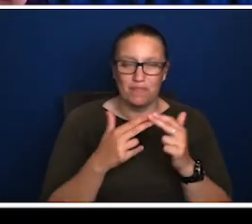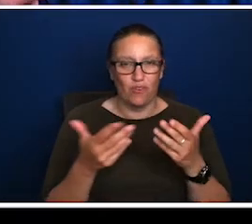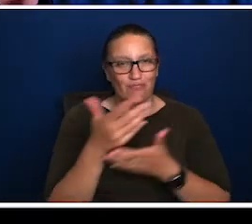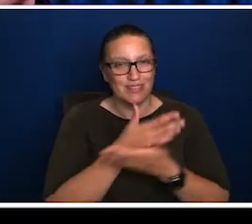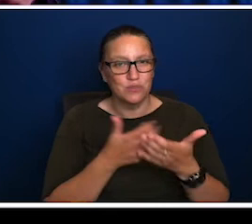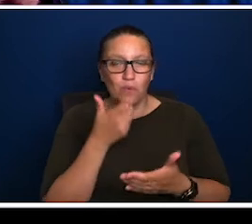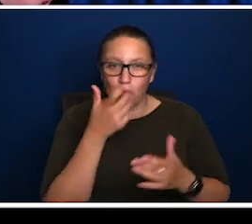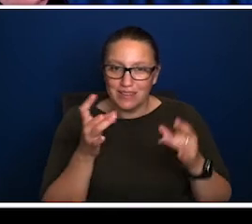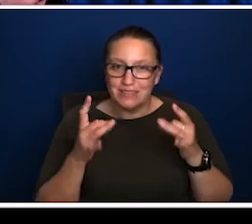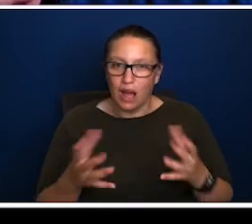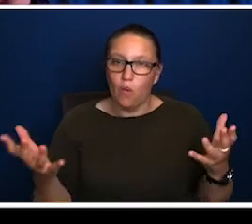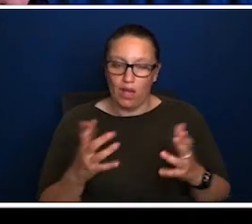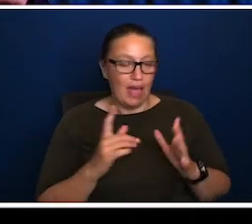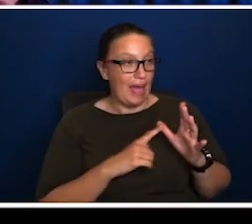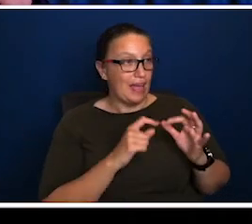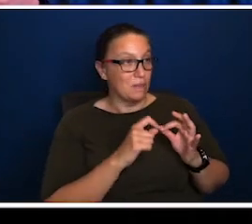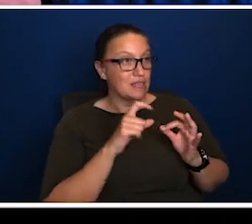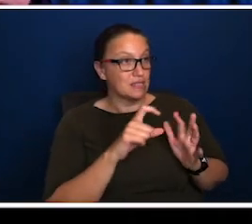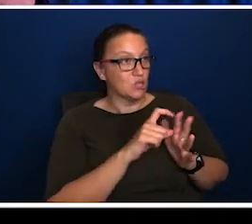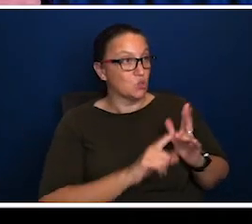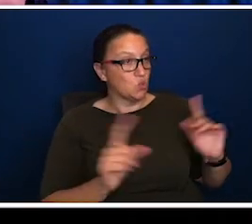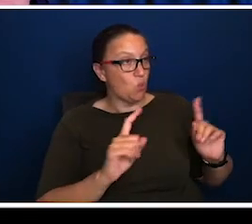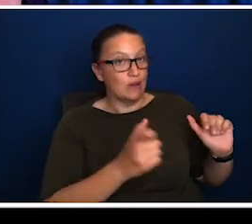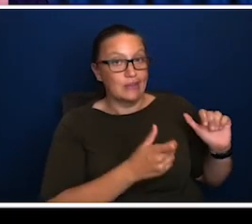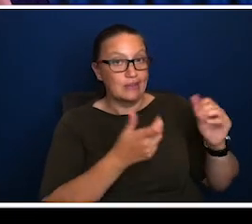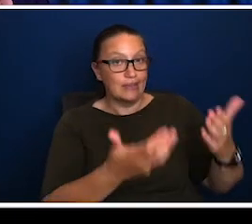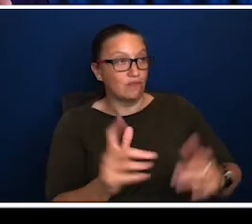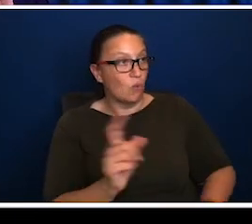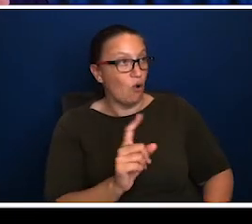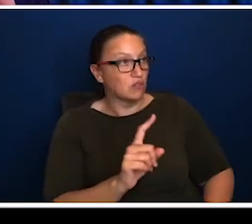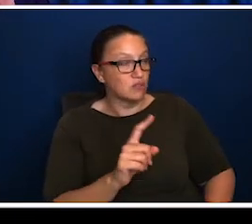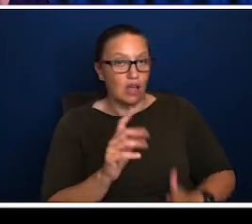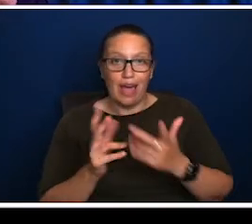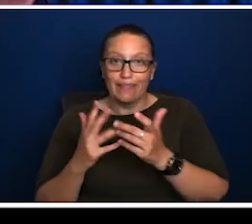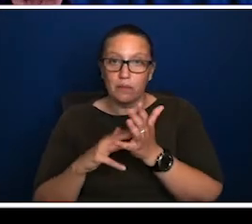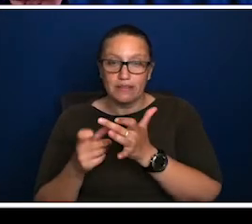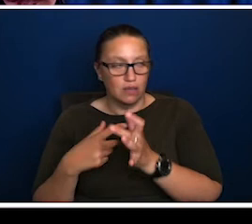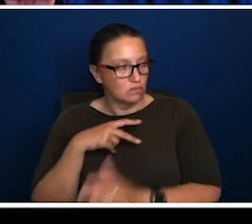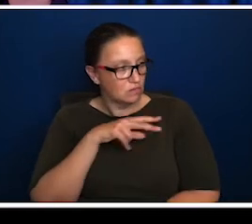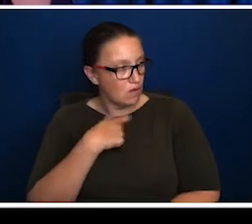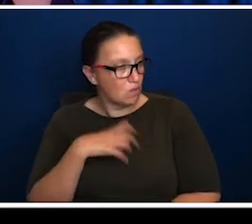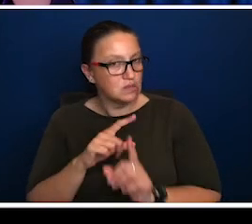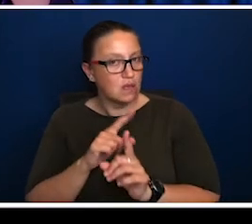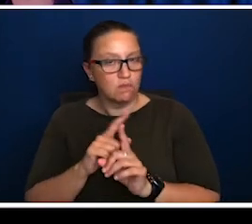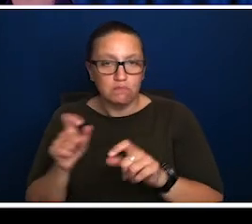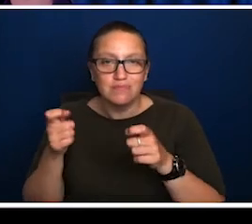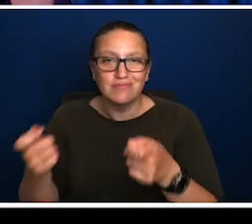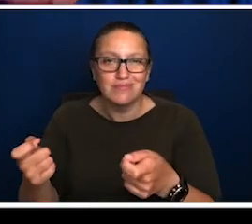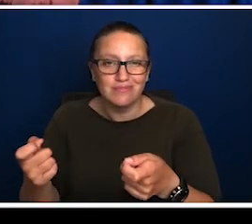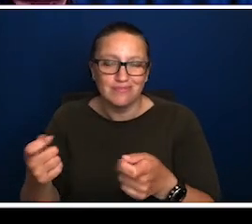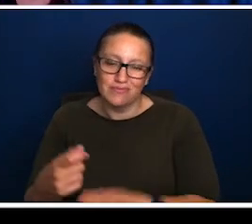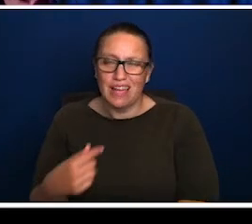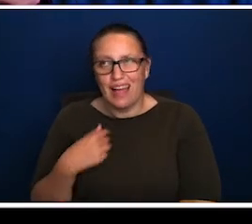market that this thing is worth covering. I think that these things, these conversations, these particular conversations about media always start at what the ABC